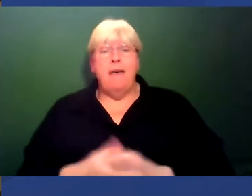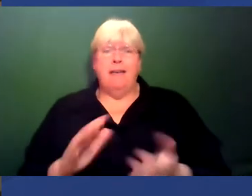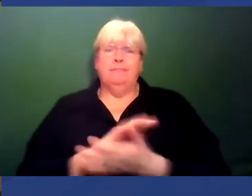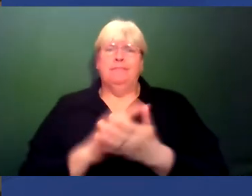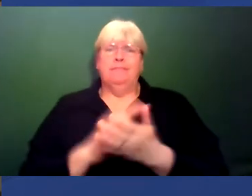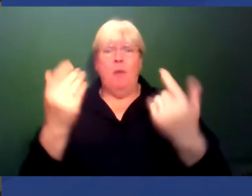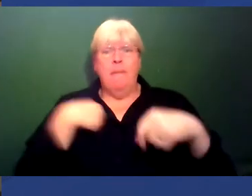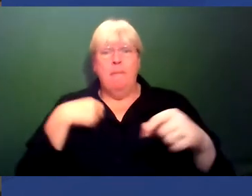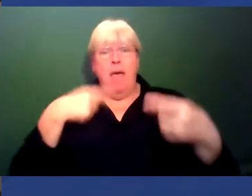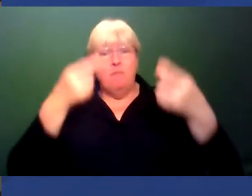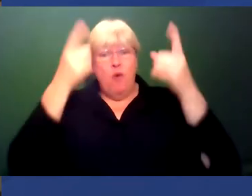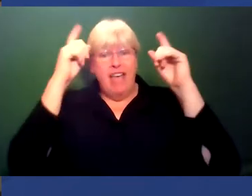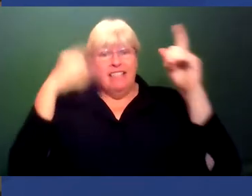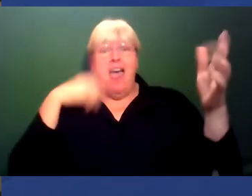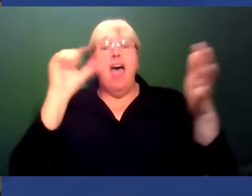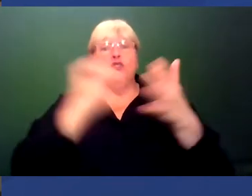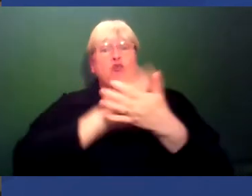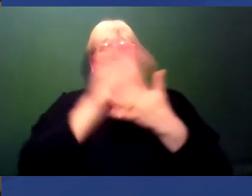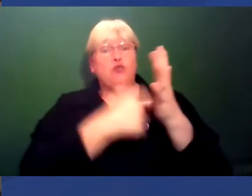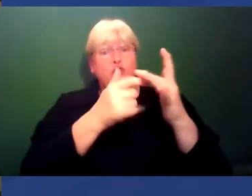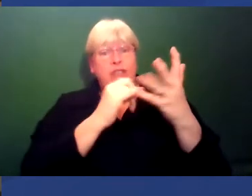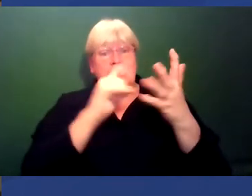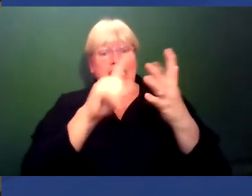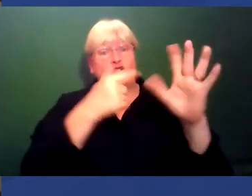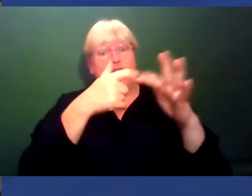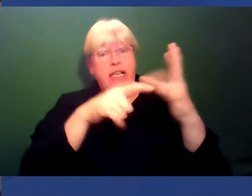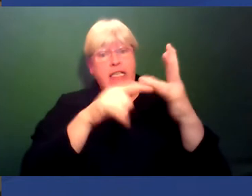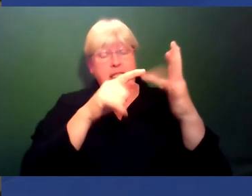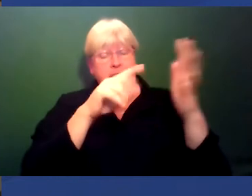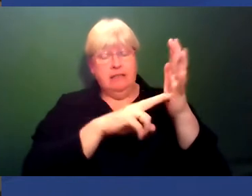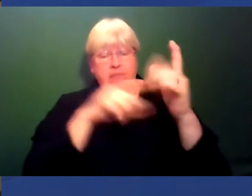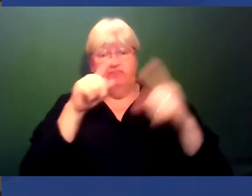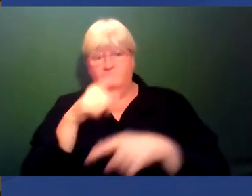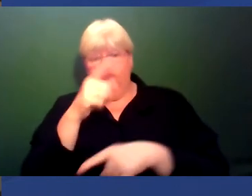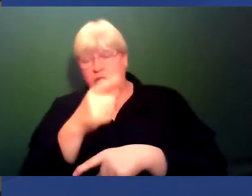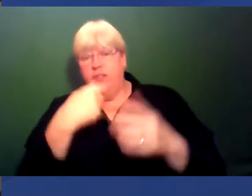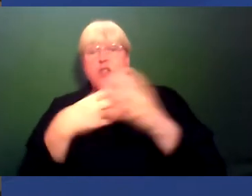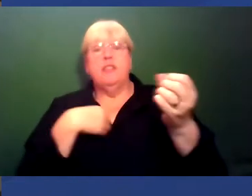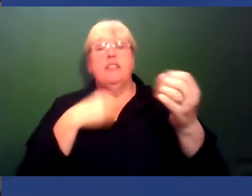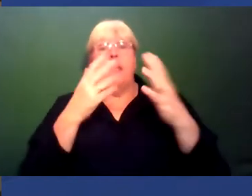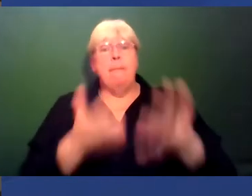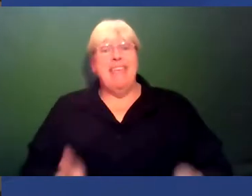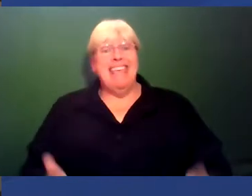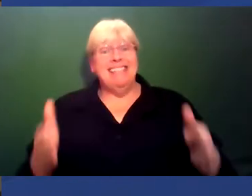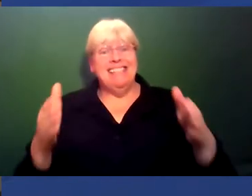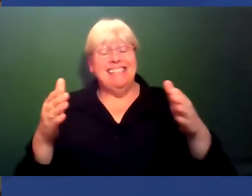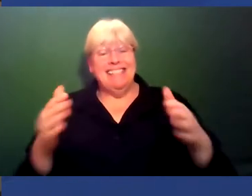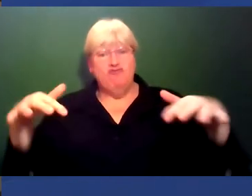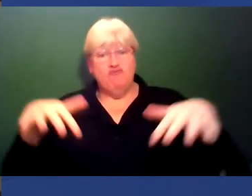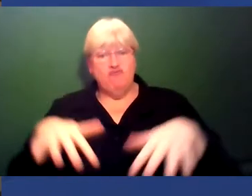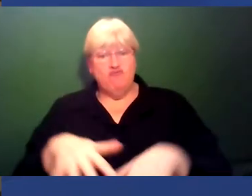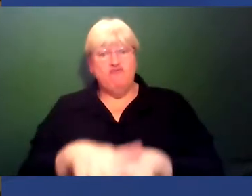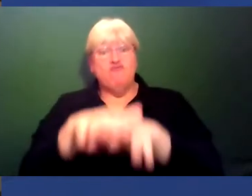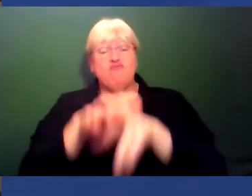welcome Professor Chris Jackson, who's a Professor of Basin Analysis in the Department of Earth Science and Engineering at Imperial